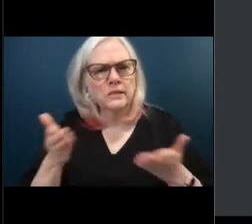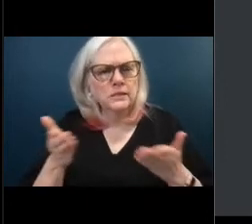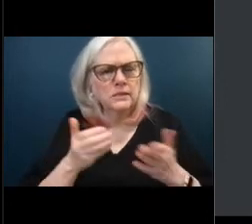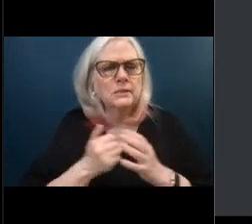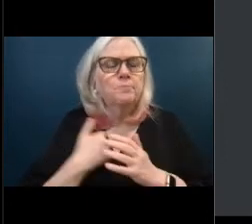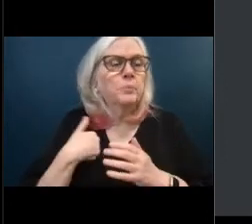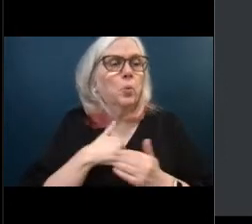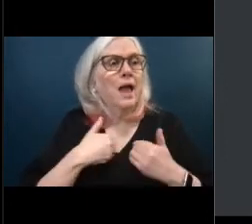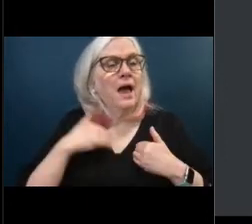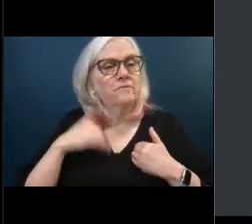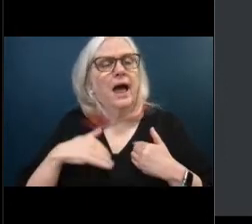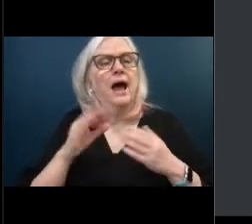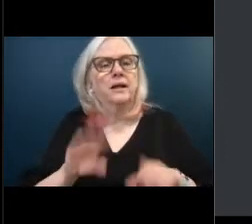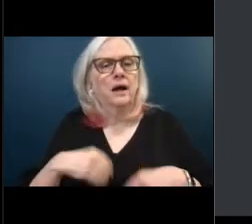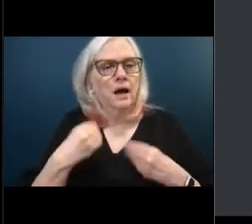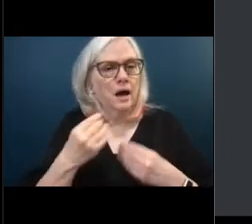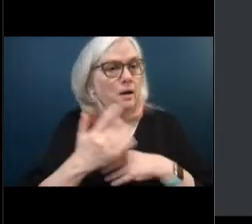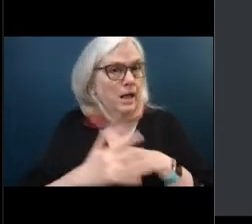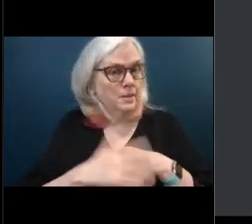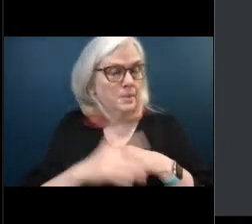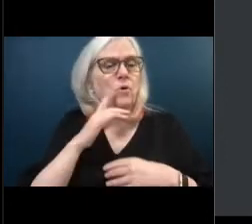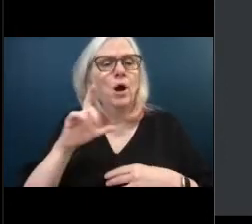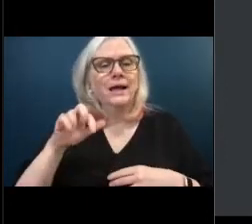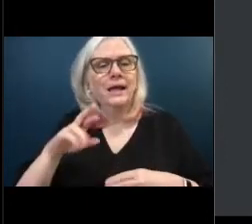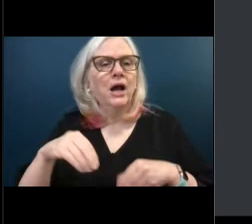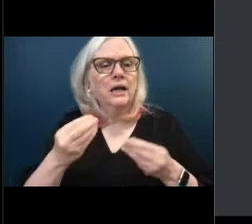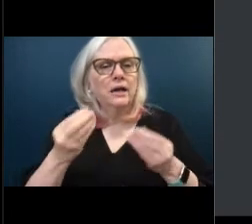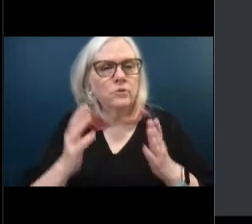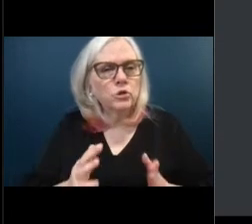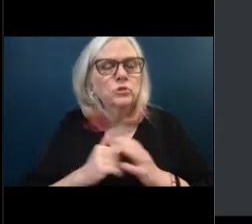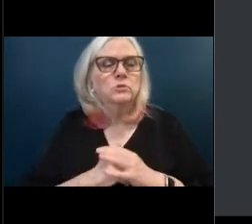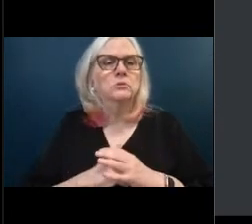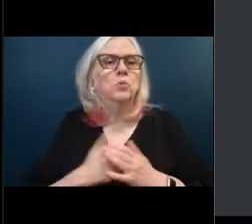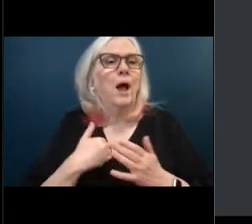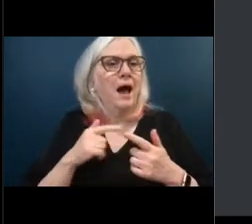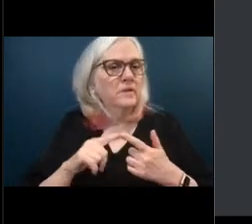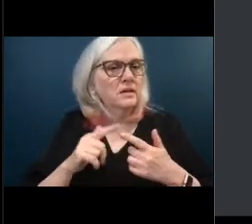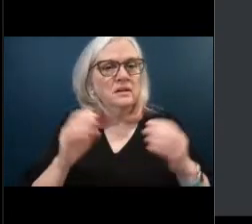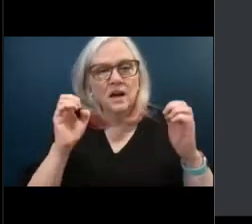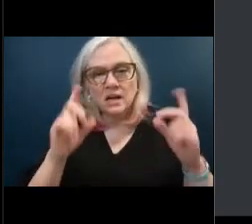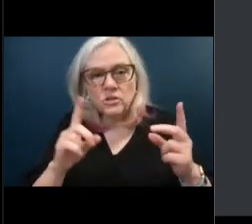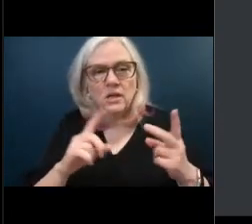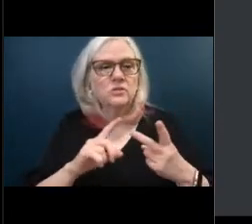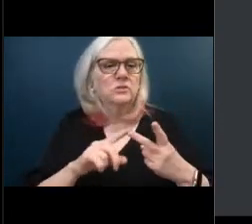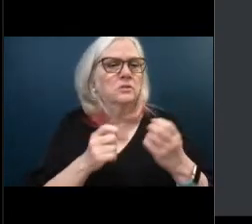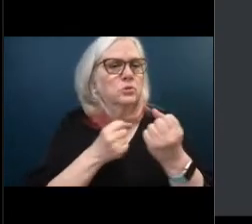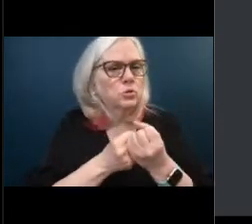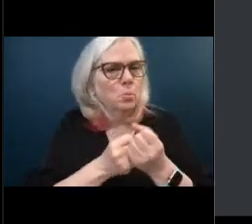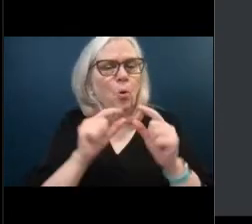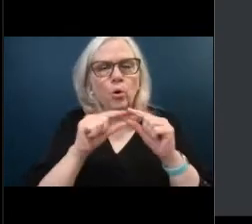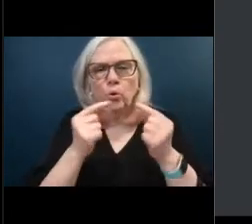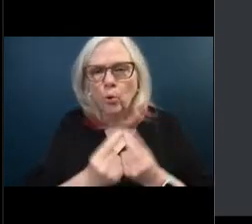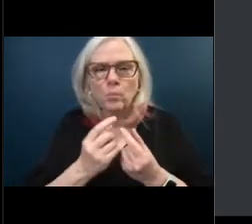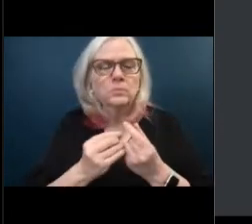caregivers. And, of course, we also have education support groups and a number of resources.